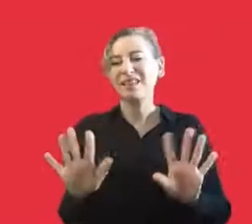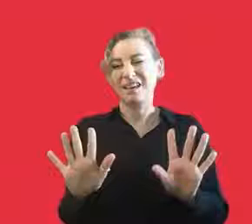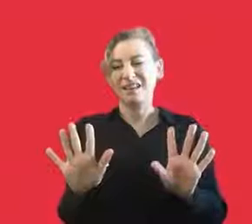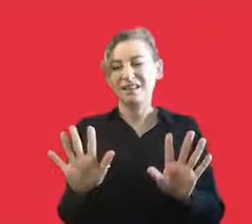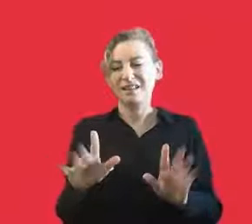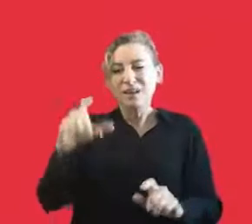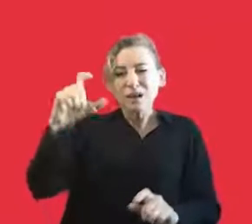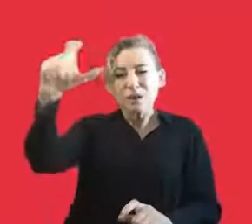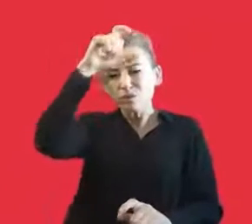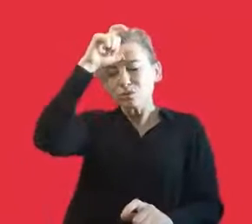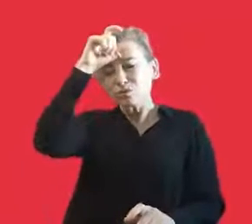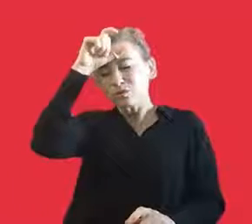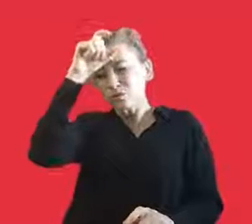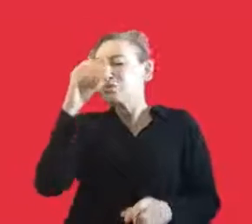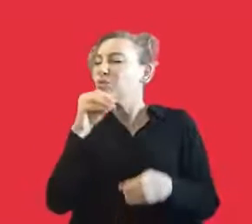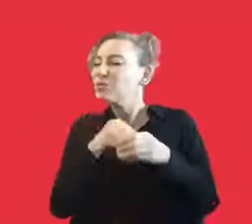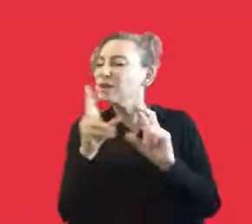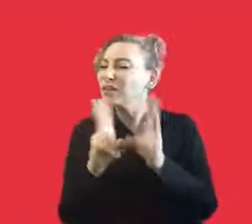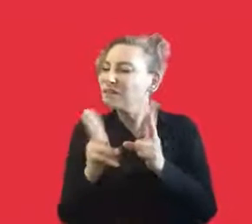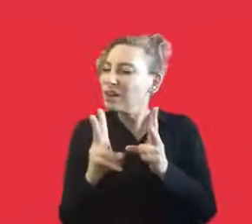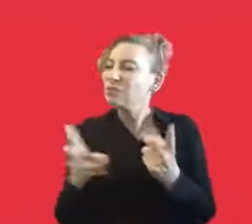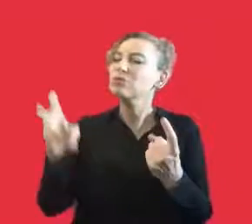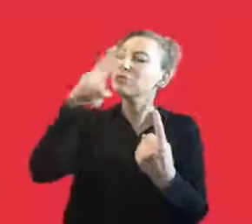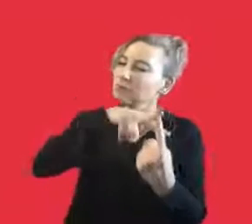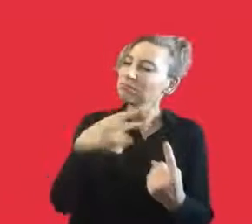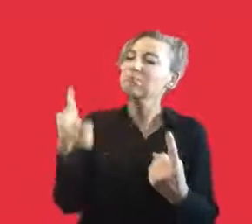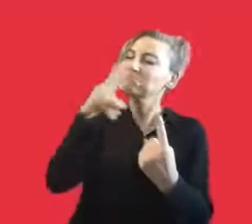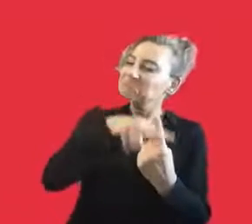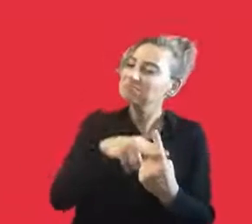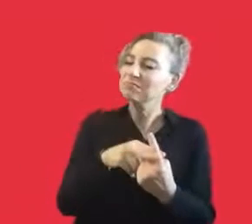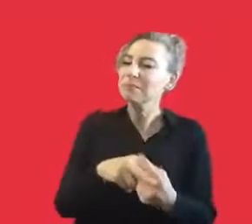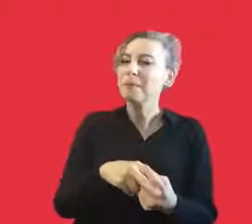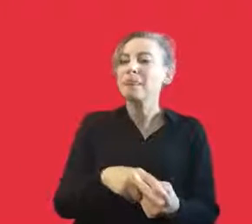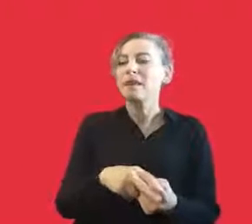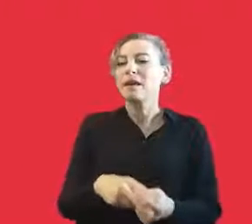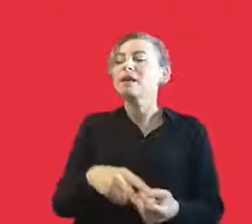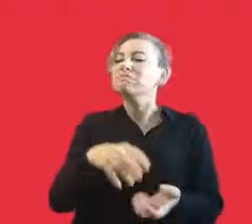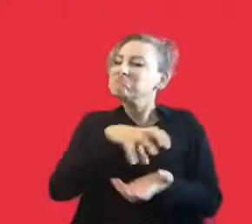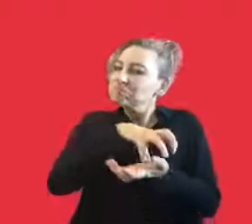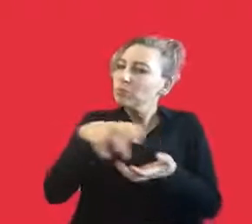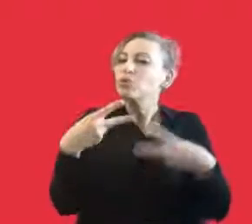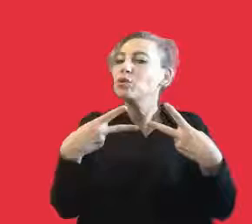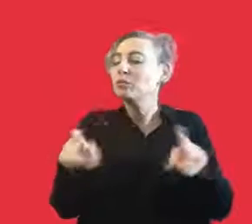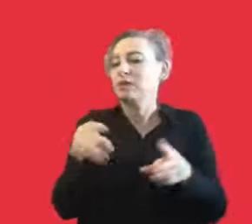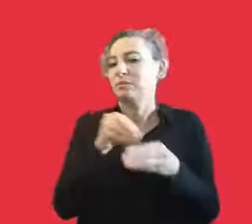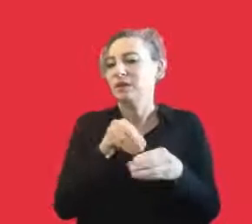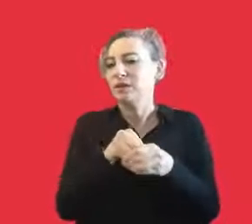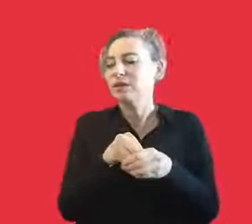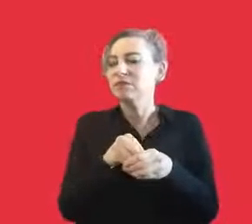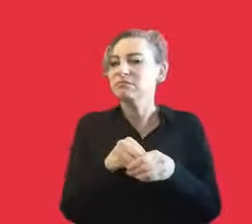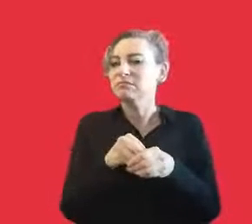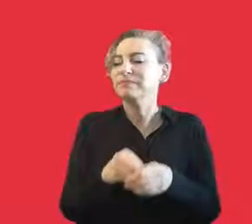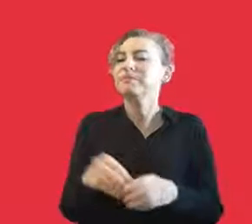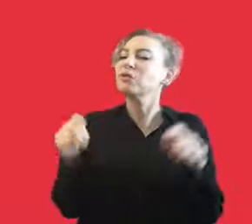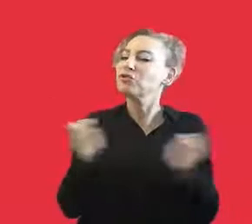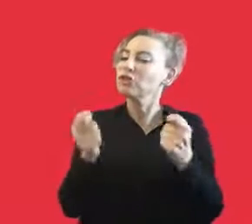purposes, because in real sense, our purpose is to contribute to Turkish theatres. And this has been